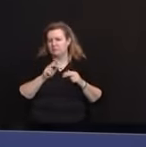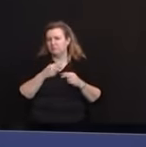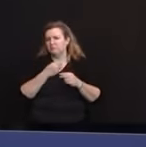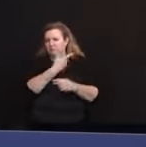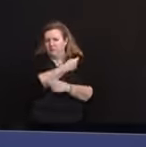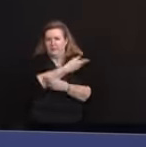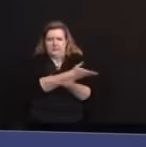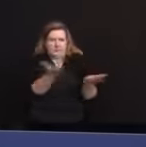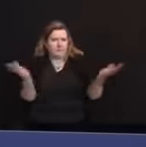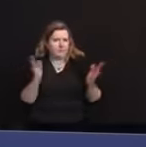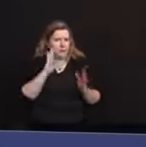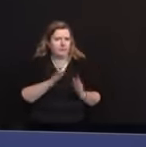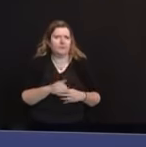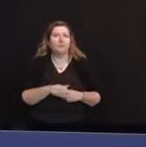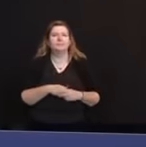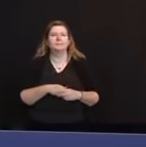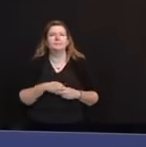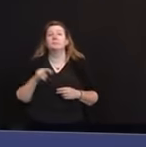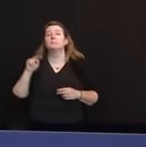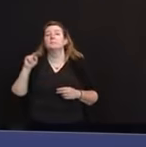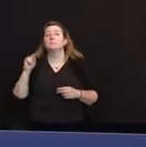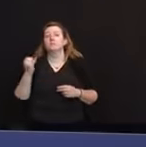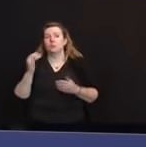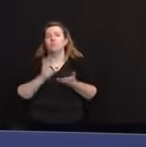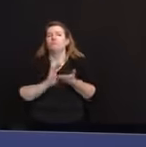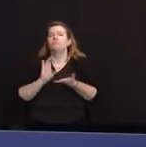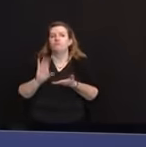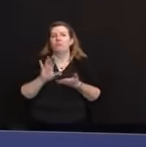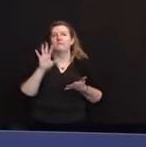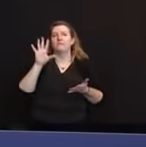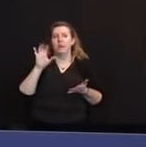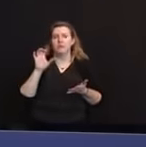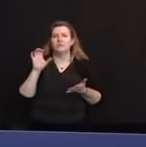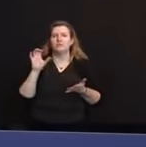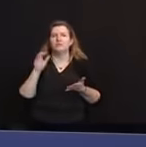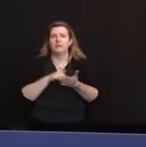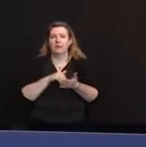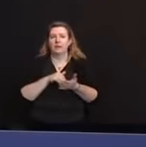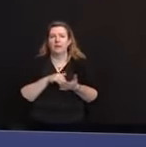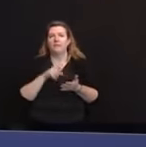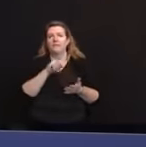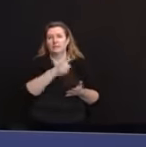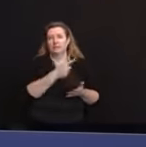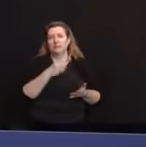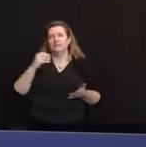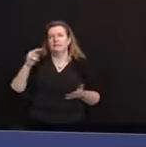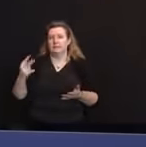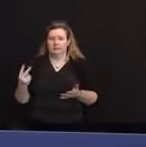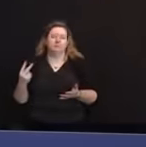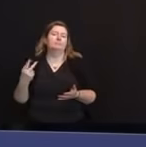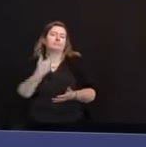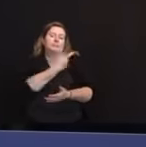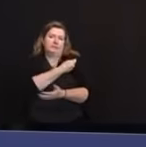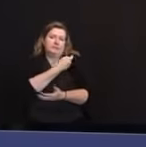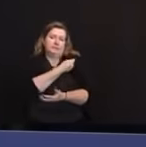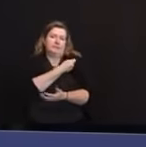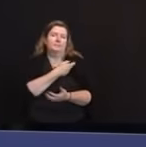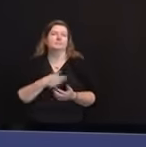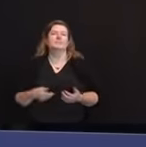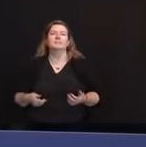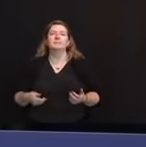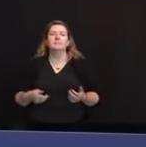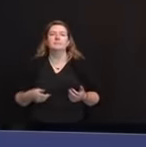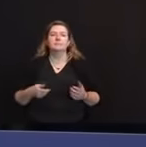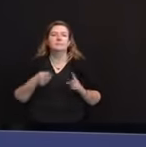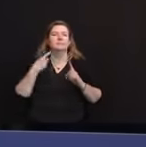approximately 500,000 first and second doses to cover these facilities that are part of the